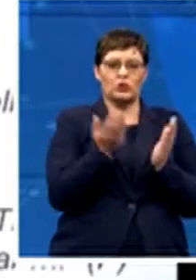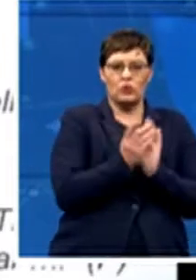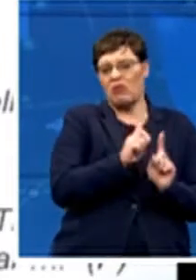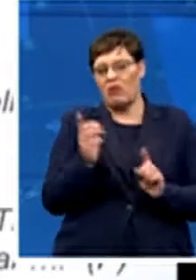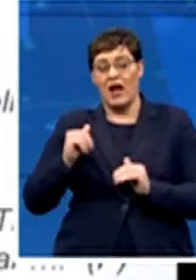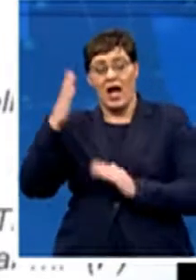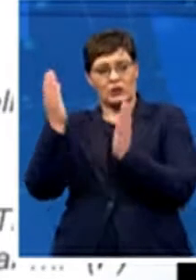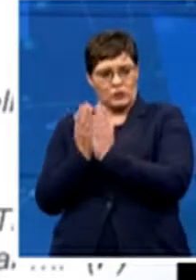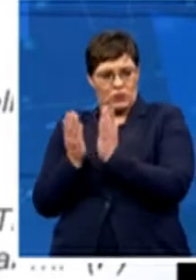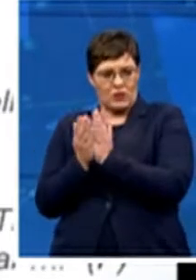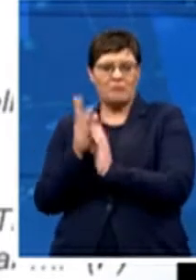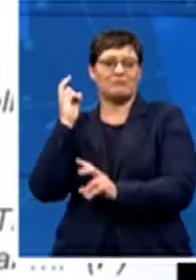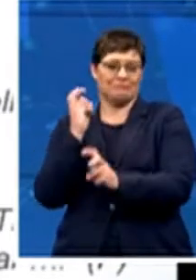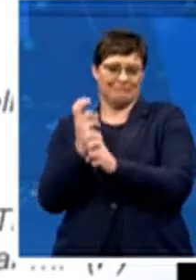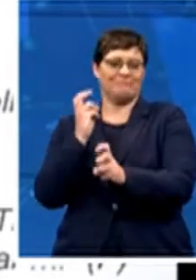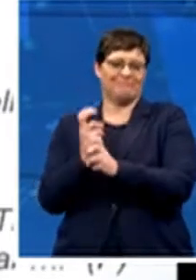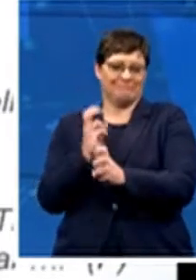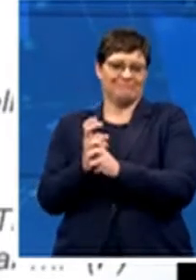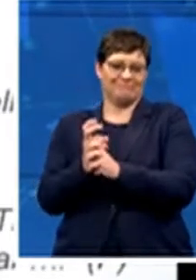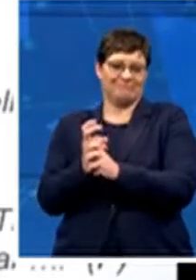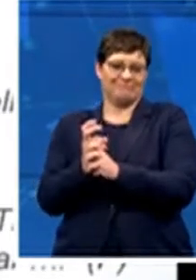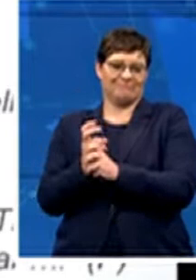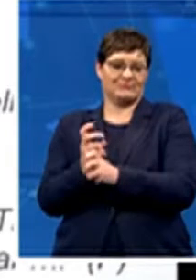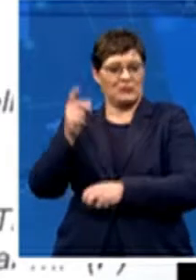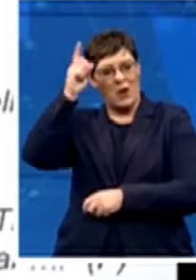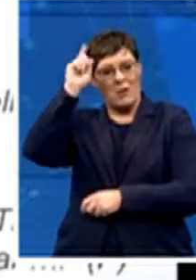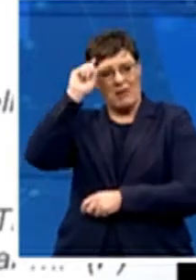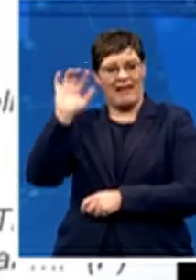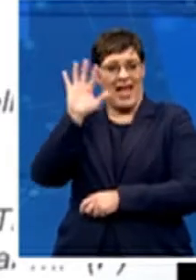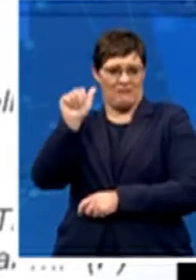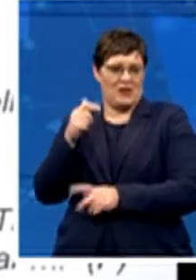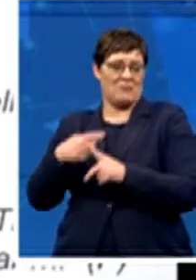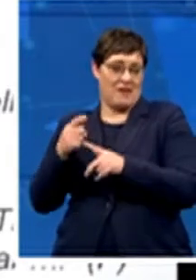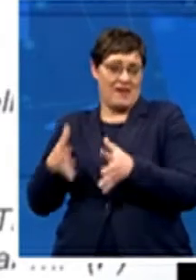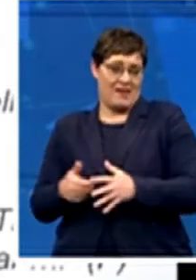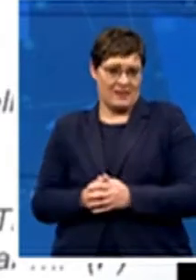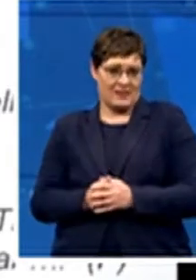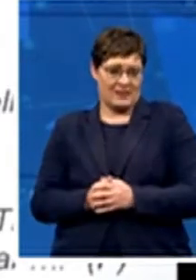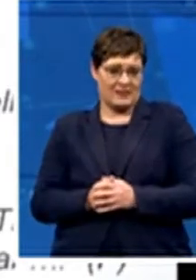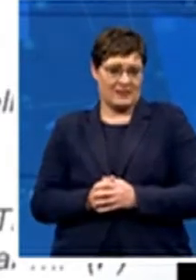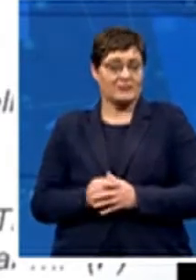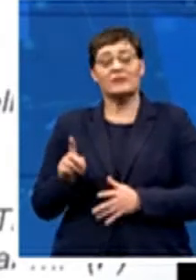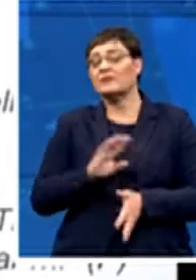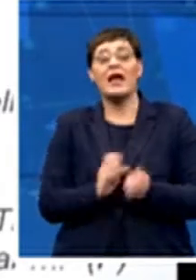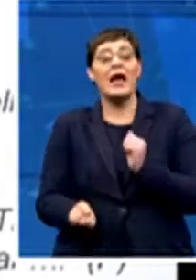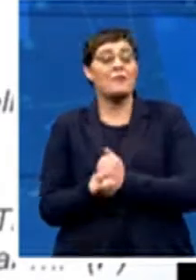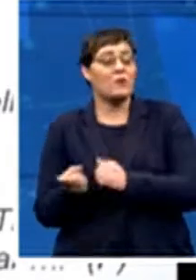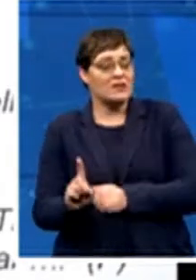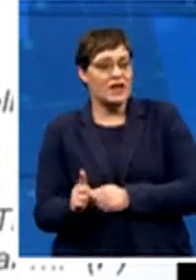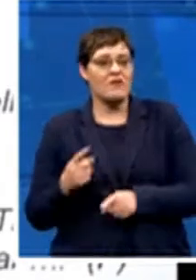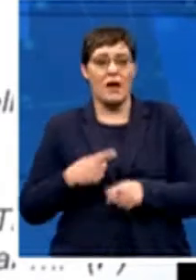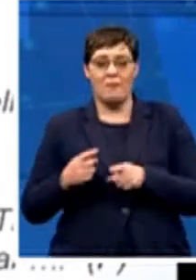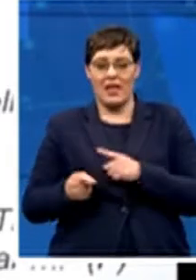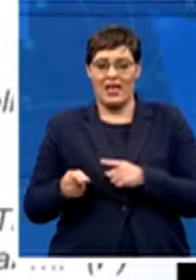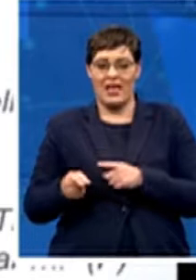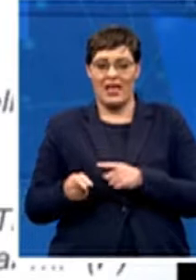black African players. What essentially happens is that if you play mini cricket, if you do not